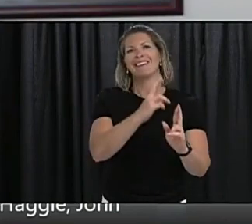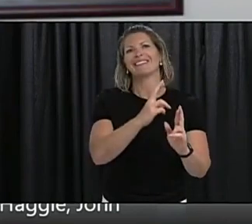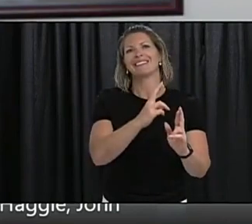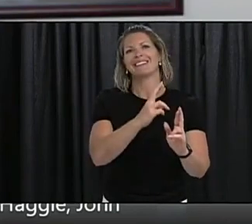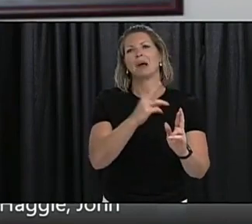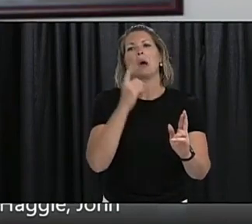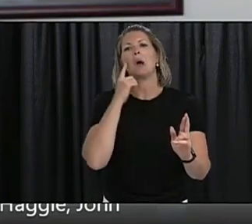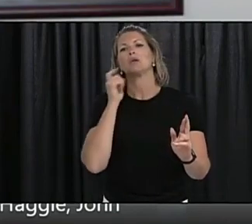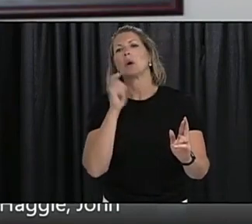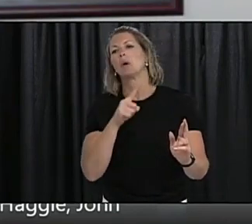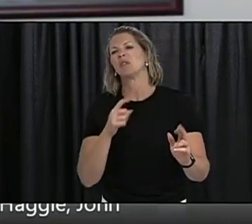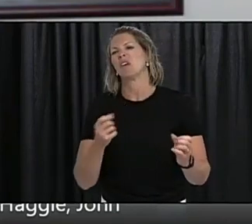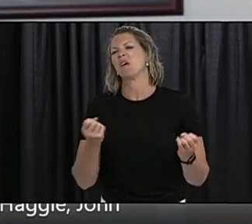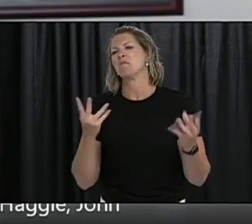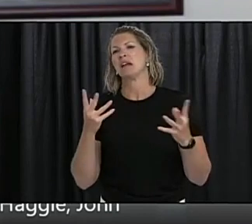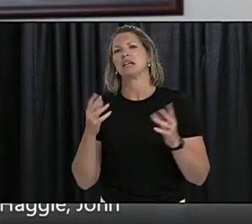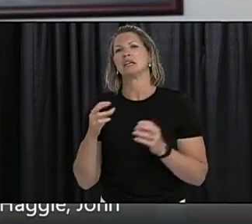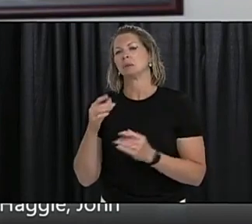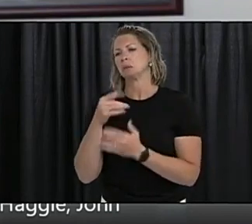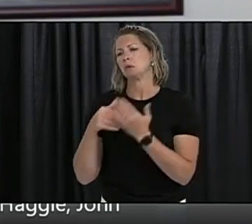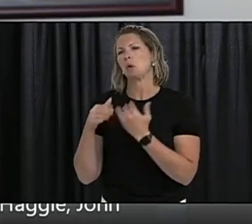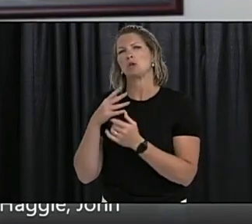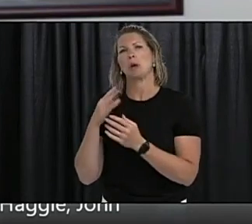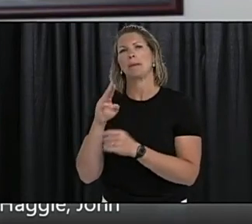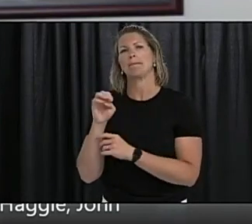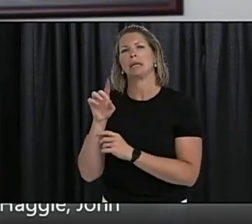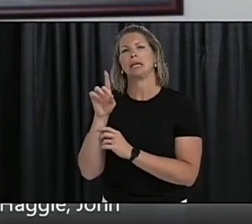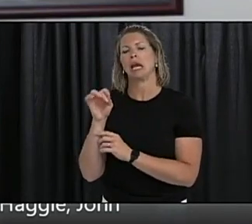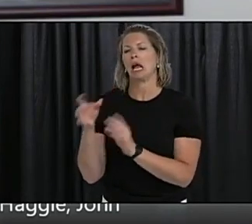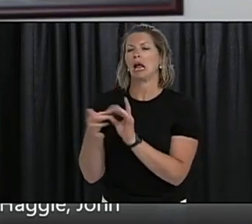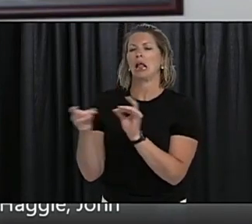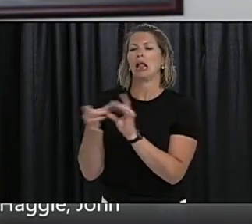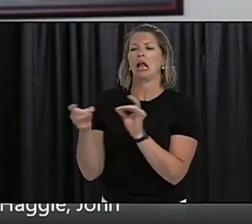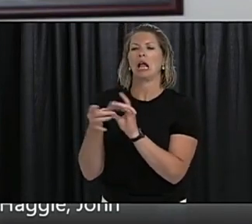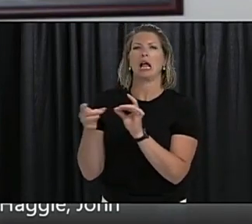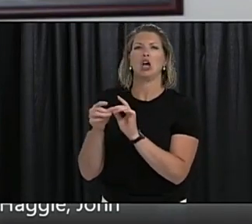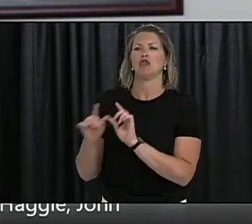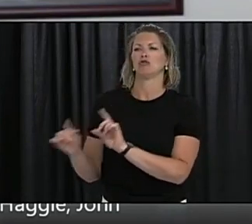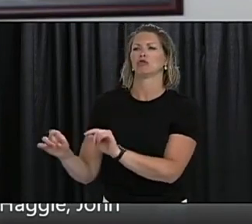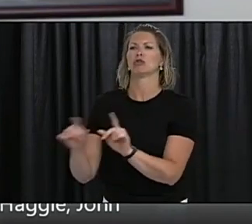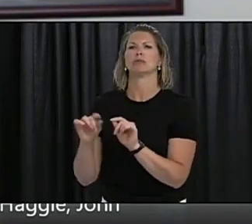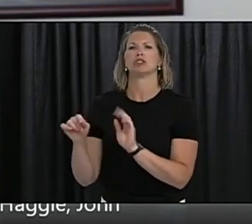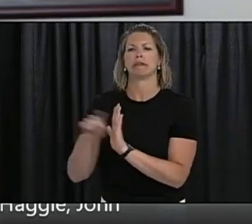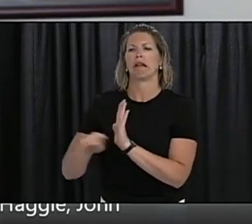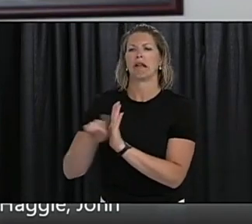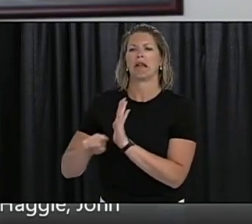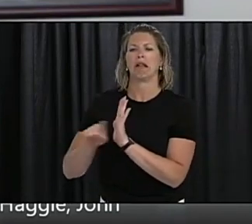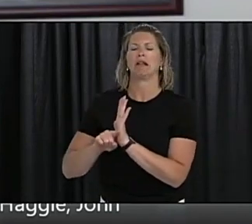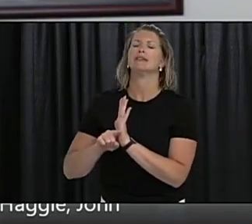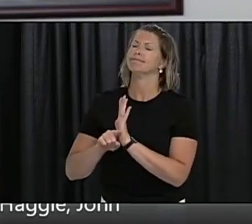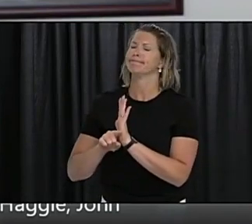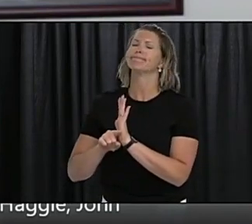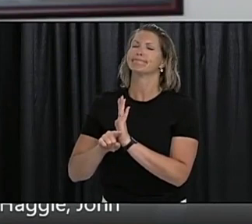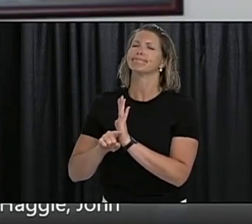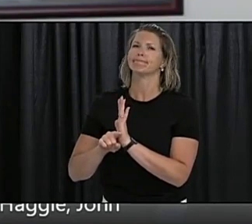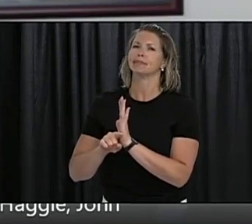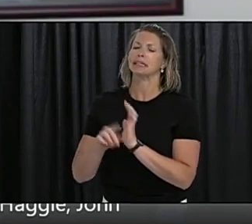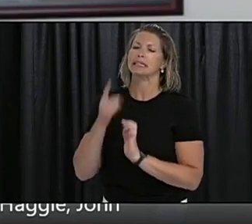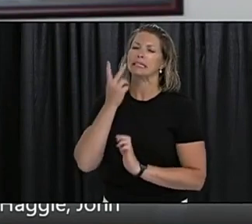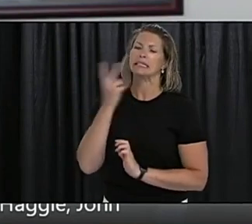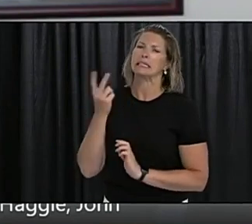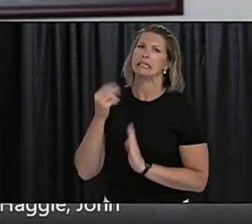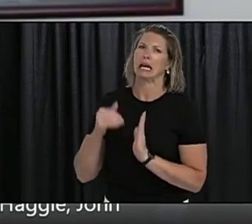I have been aware on social media of a change in the tone of comments, particularly after the previous case,